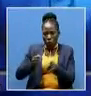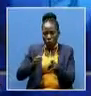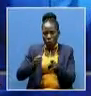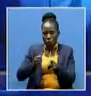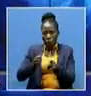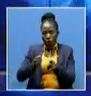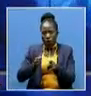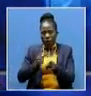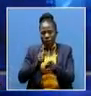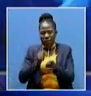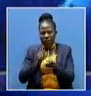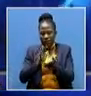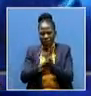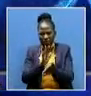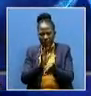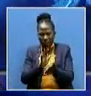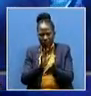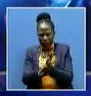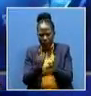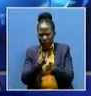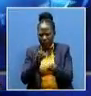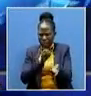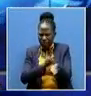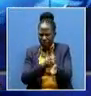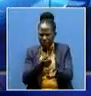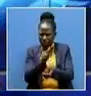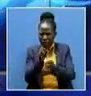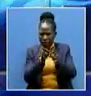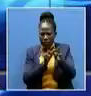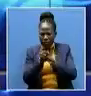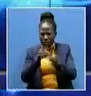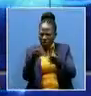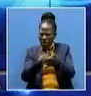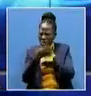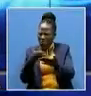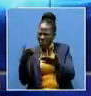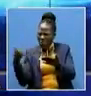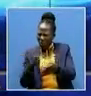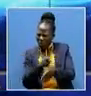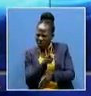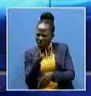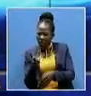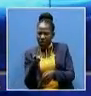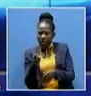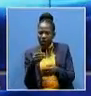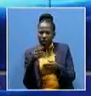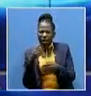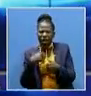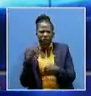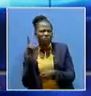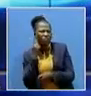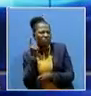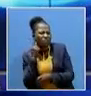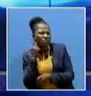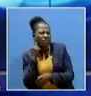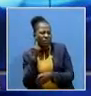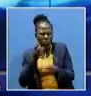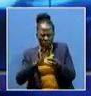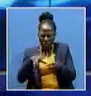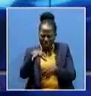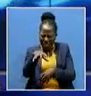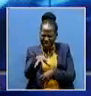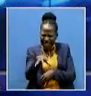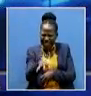Mwene Nsaluke. Dr Malama said with the new equipment, ear and hearing problems in children